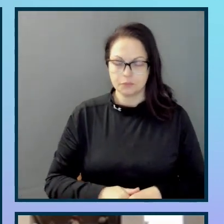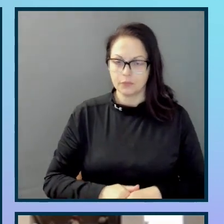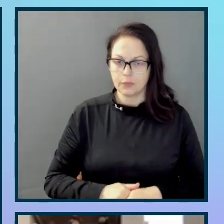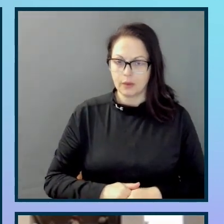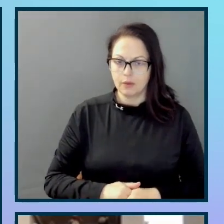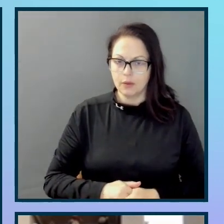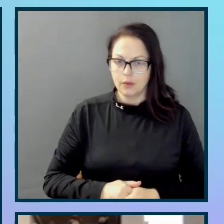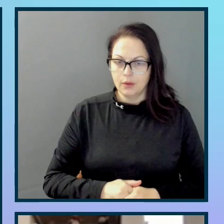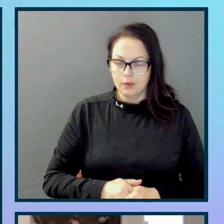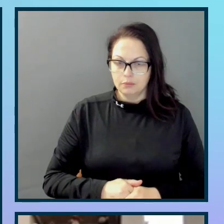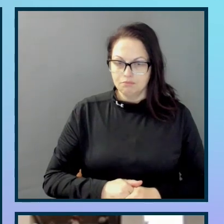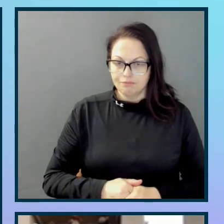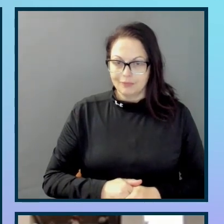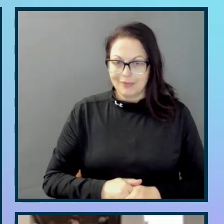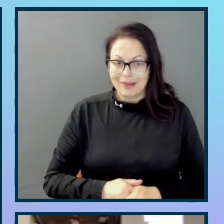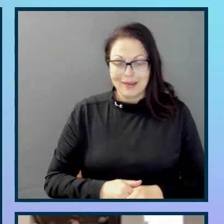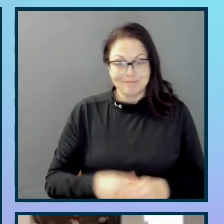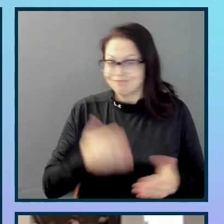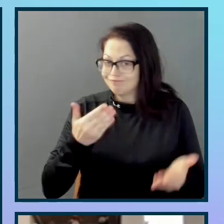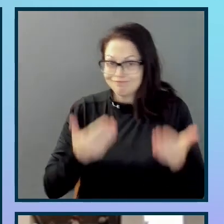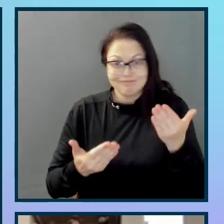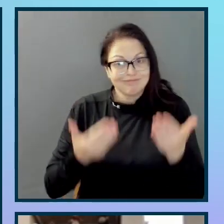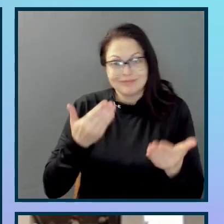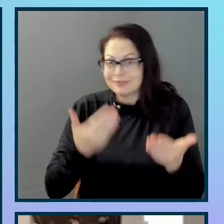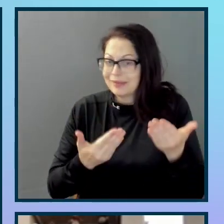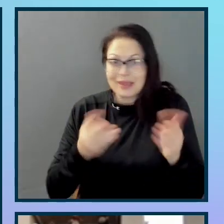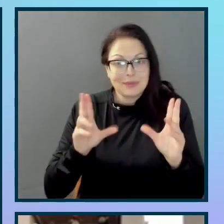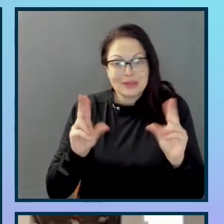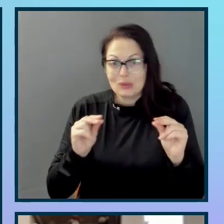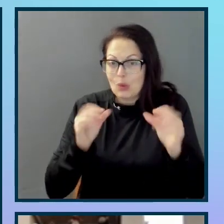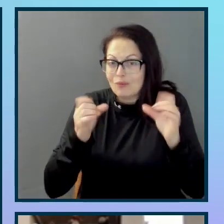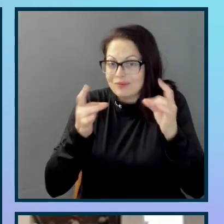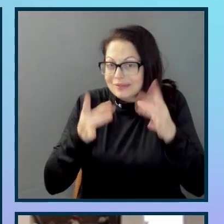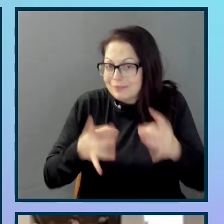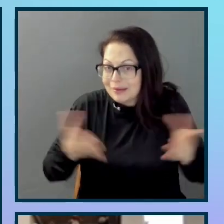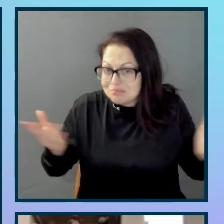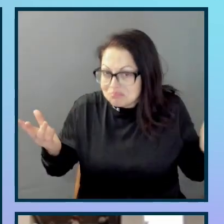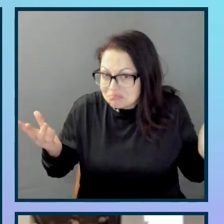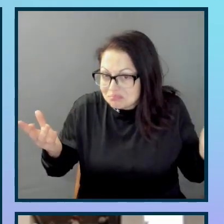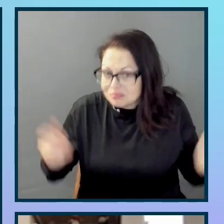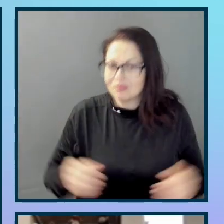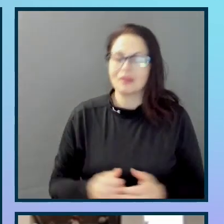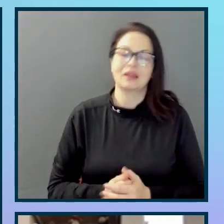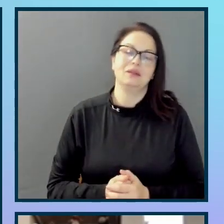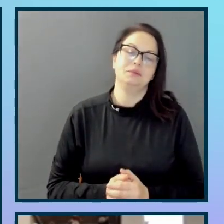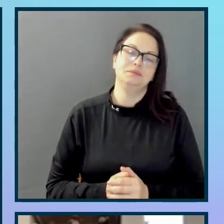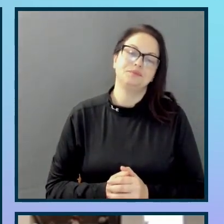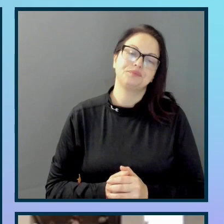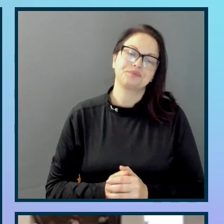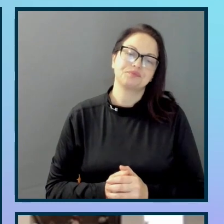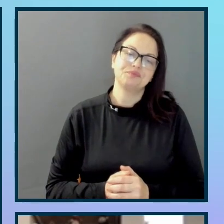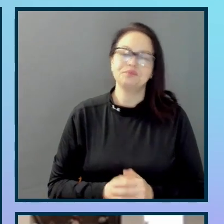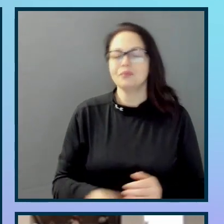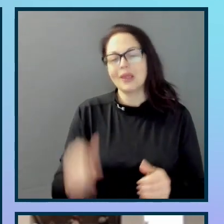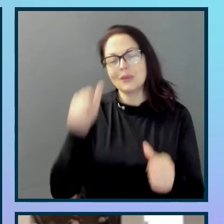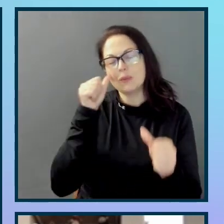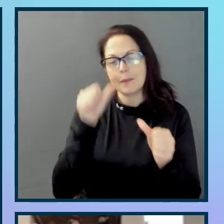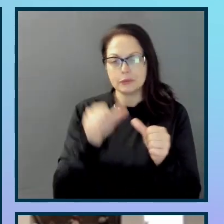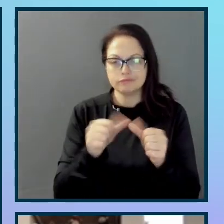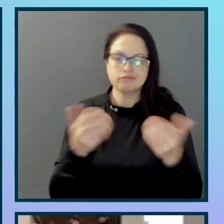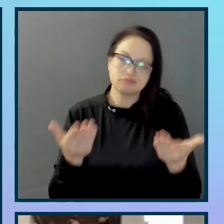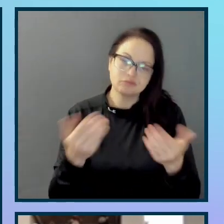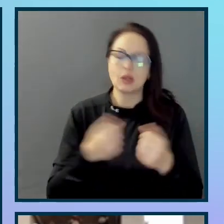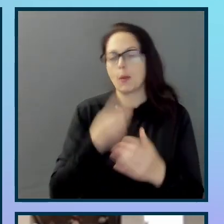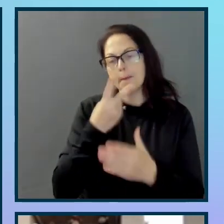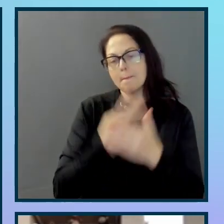Reviewer feedback might not be adhered to when it's given. Now, neither of these stories are without their positive points, of